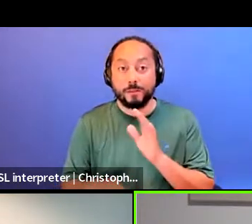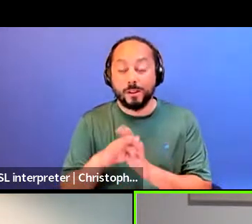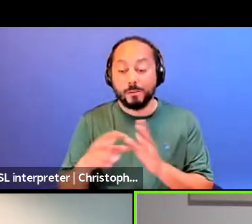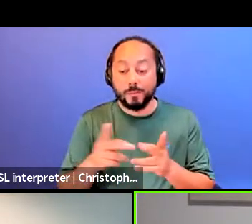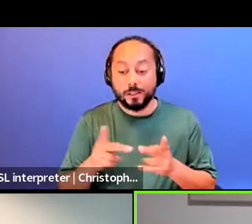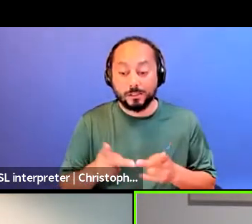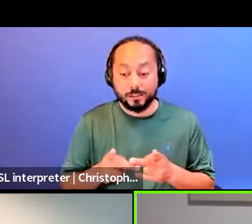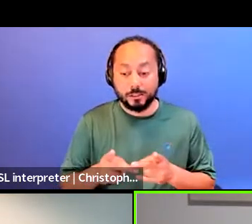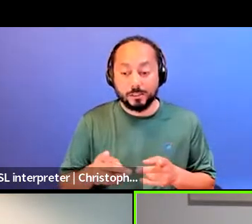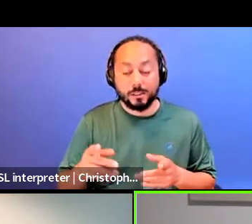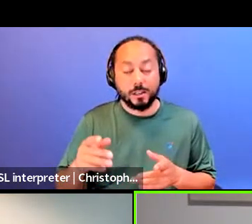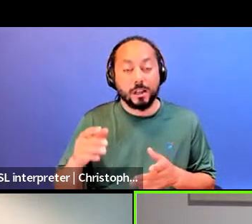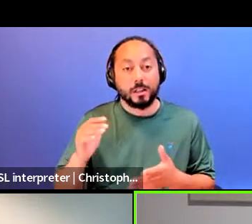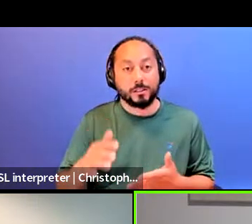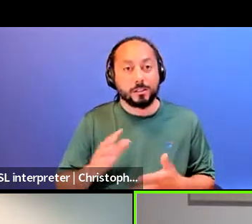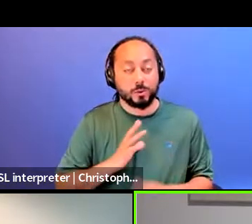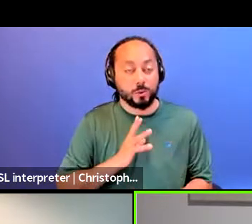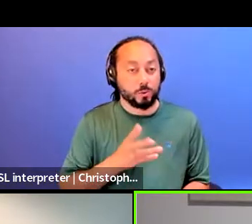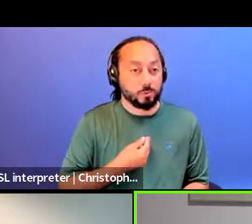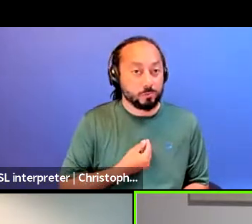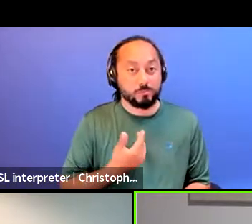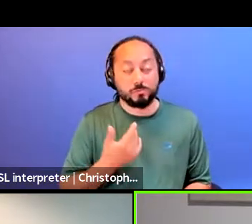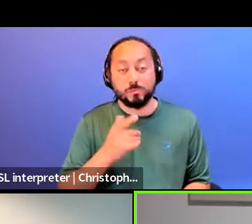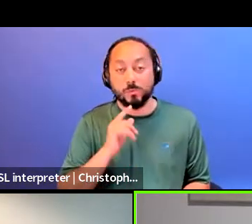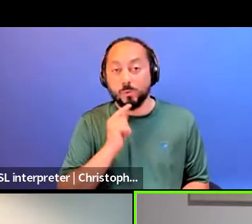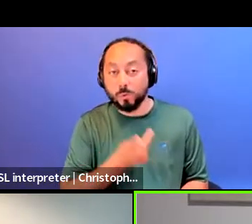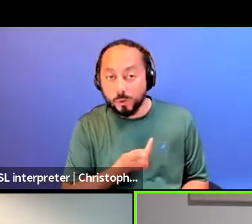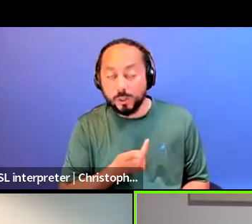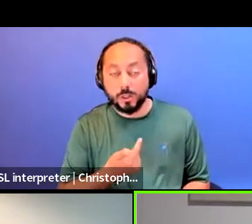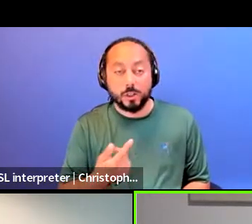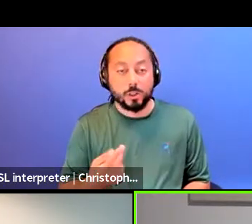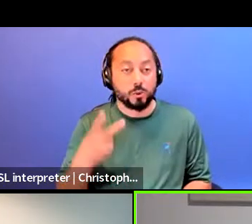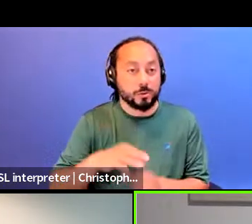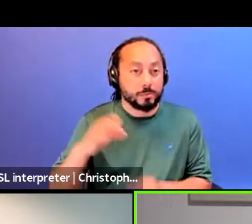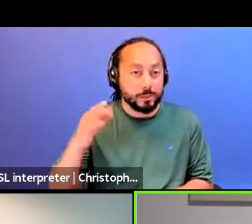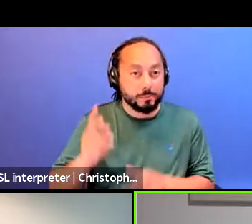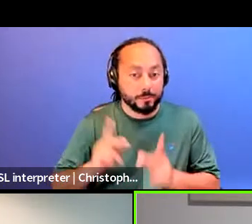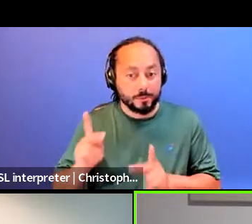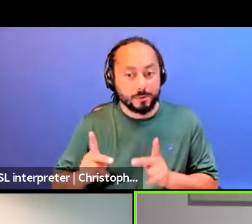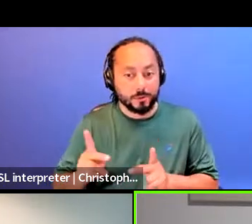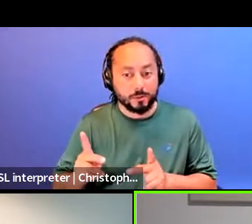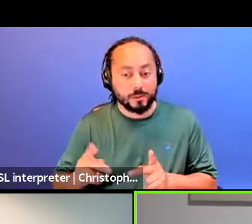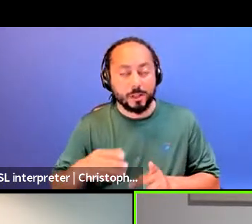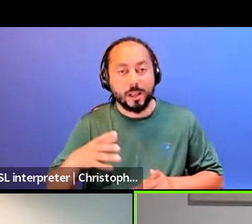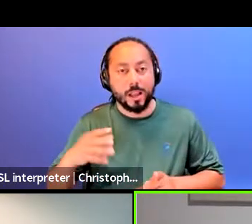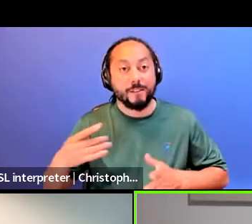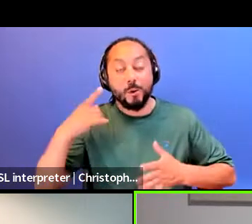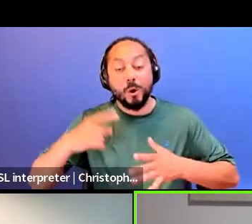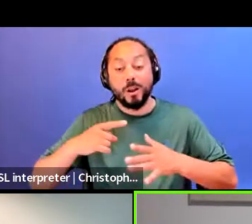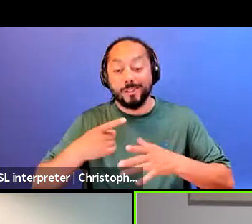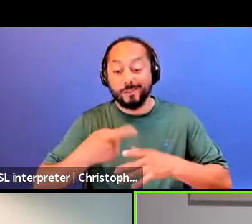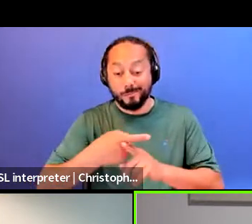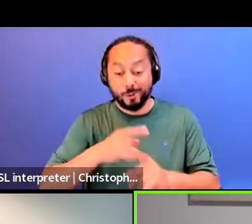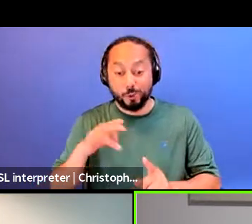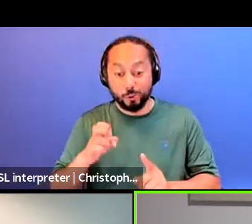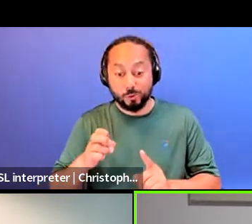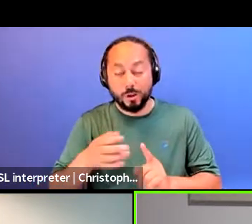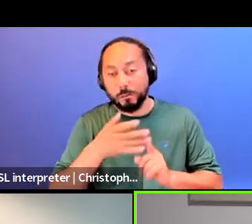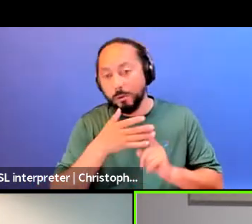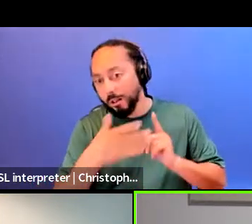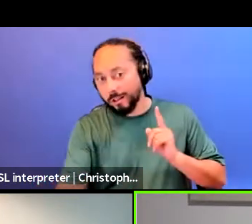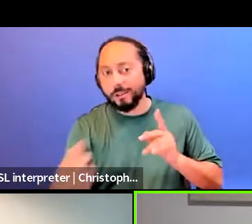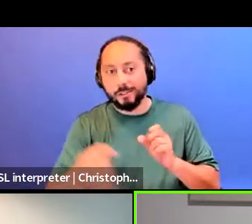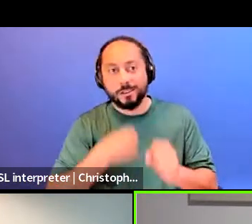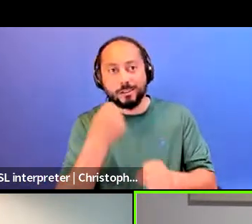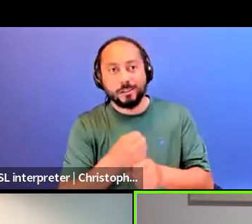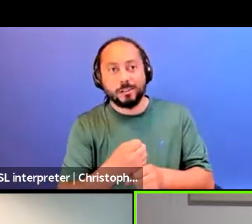queer people or as trans people or as two-spirit people, the rep, the other 11 months of the year, when we're literally out there